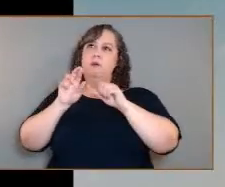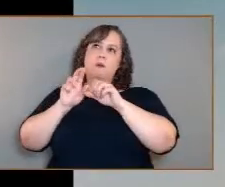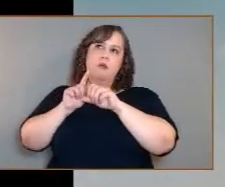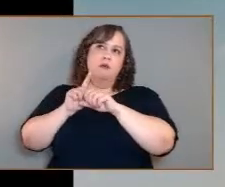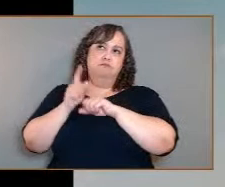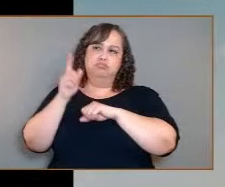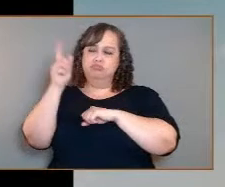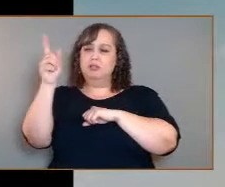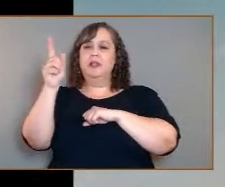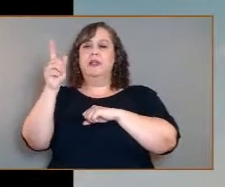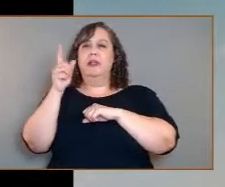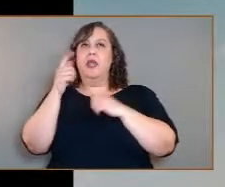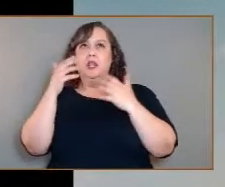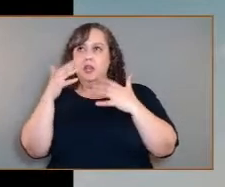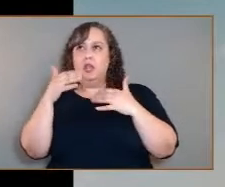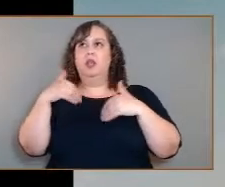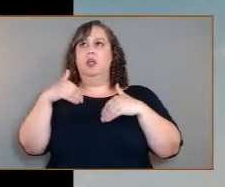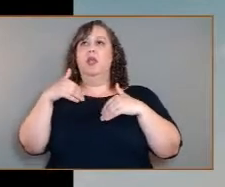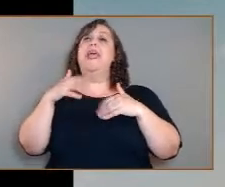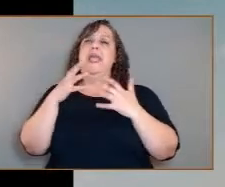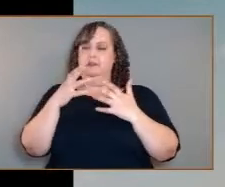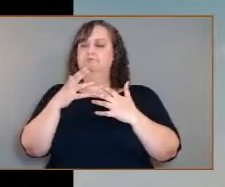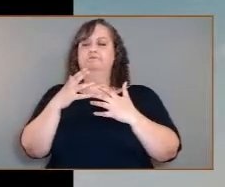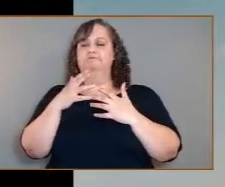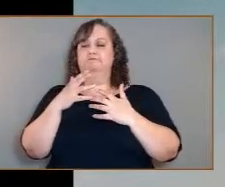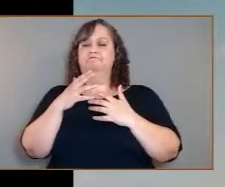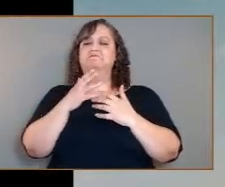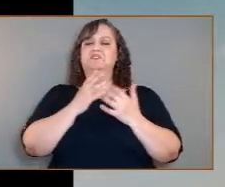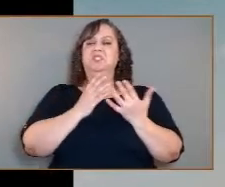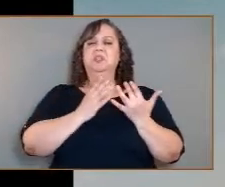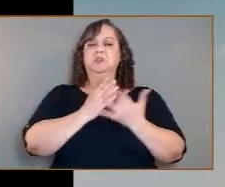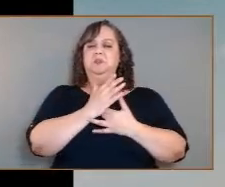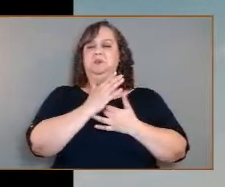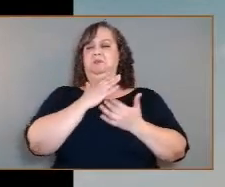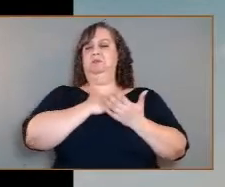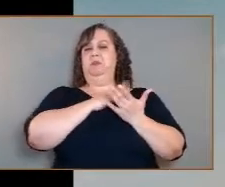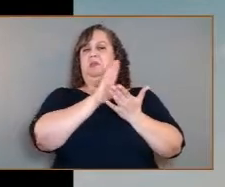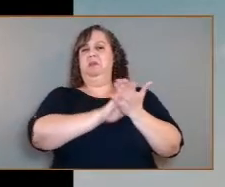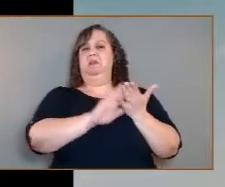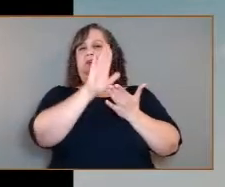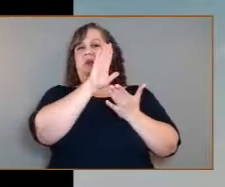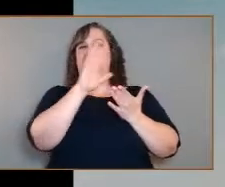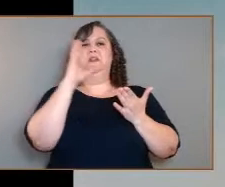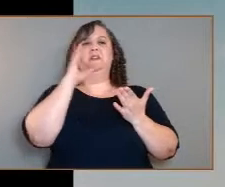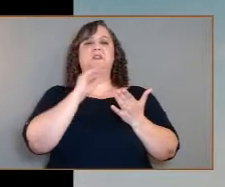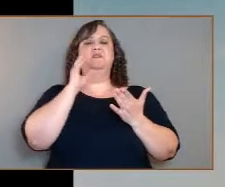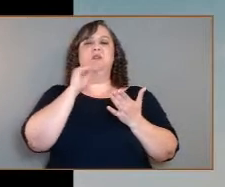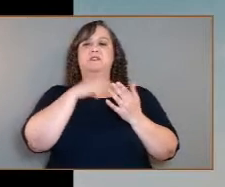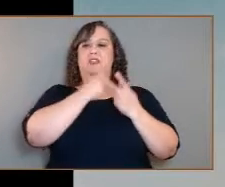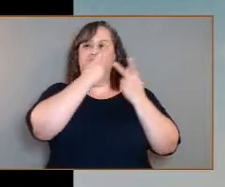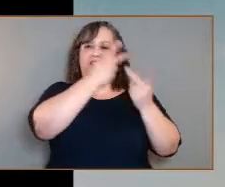then transfer that through my college experience in high school to visit places that reminded me of Venus here, the impact in